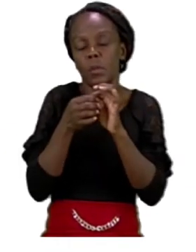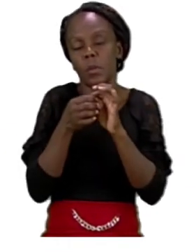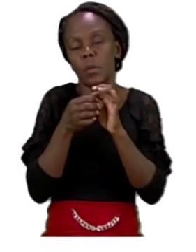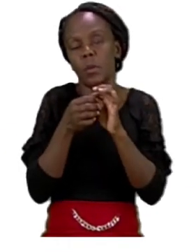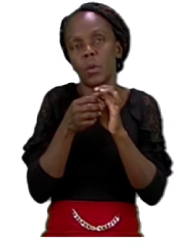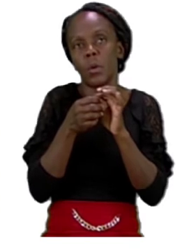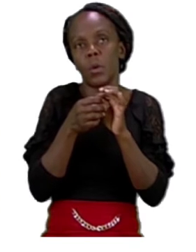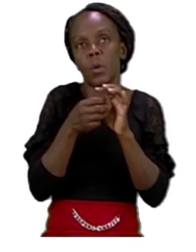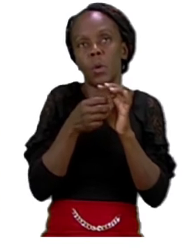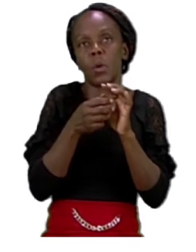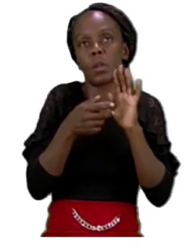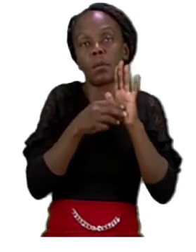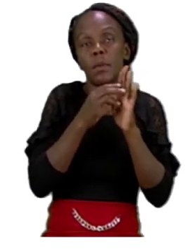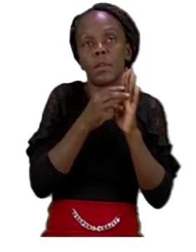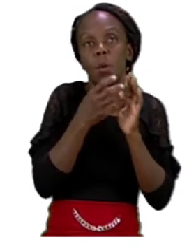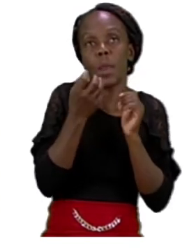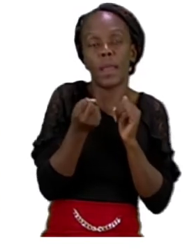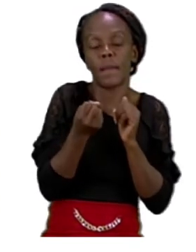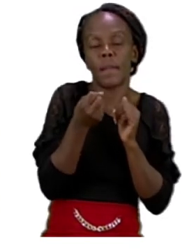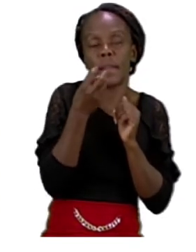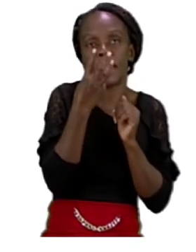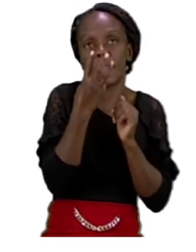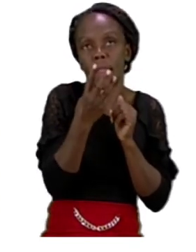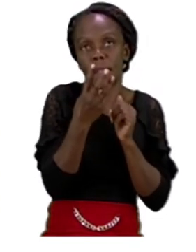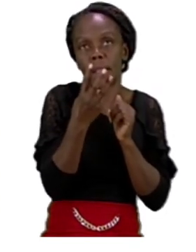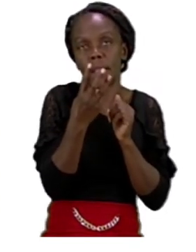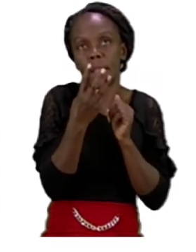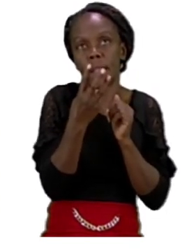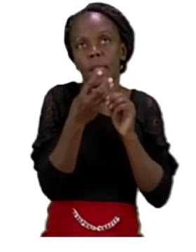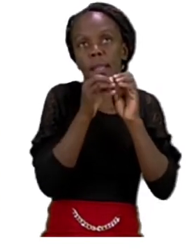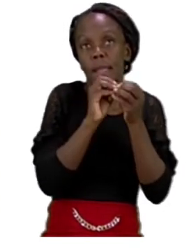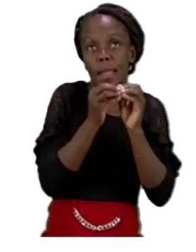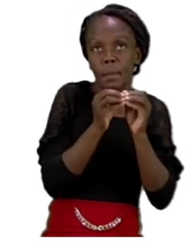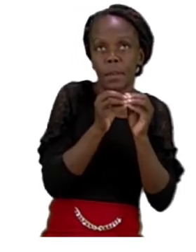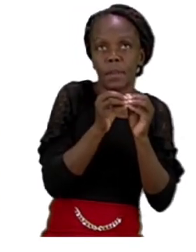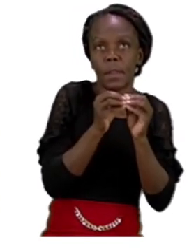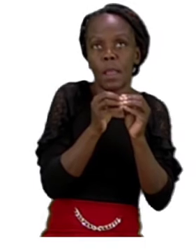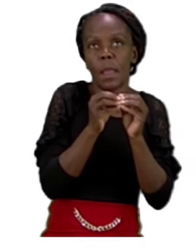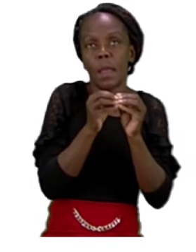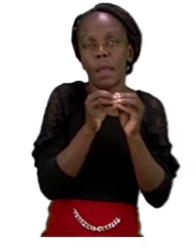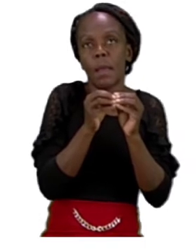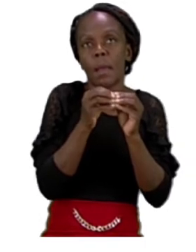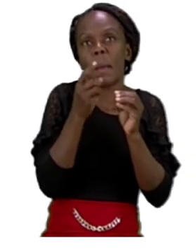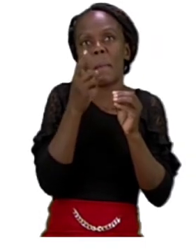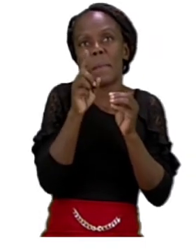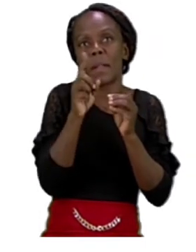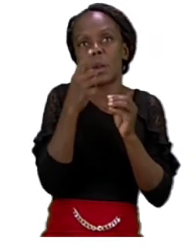one is missing and we need to find it by either adding or subtracting.